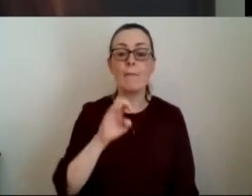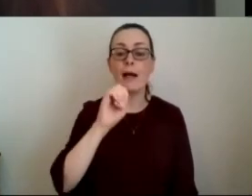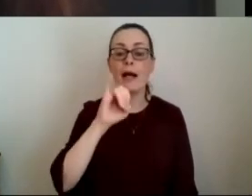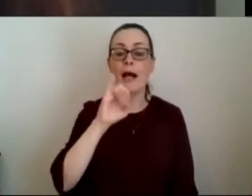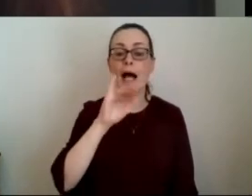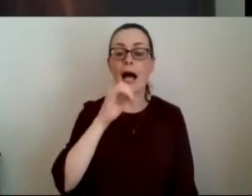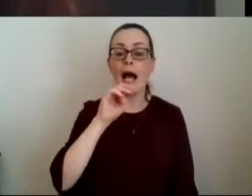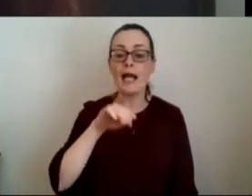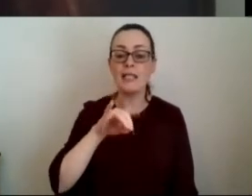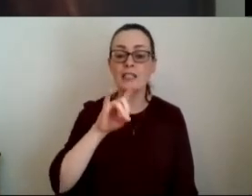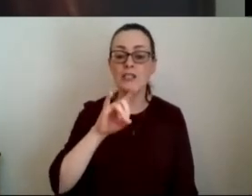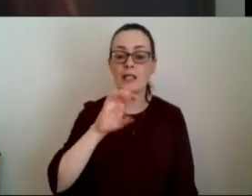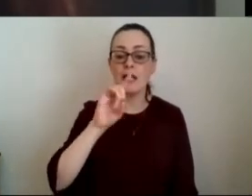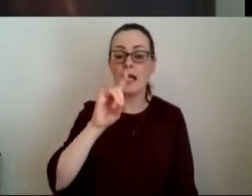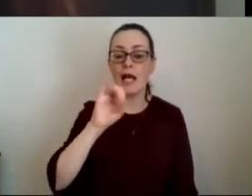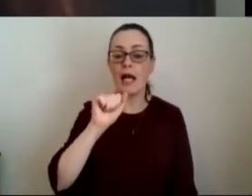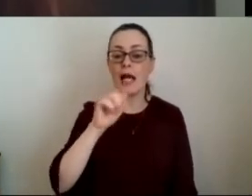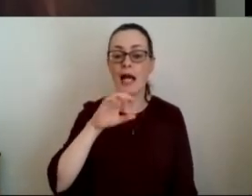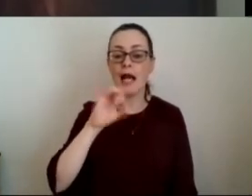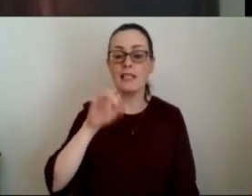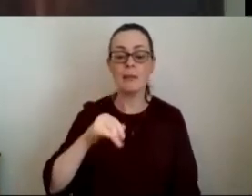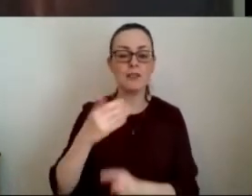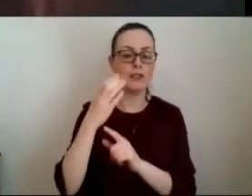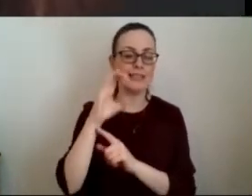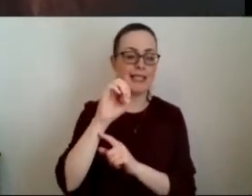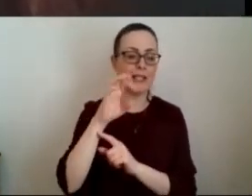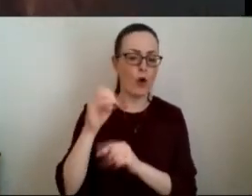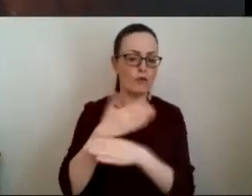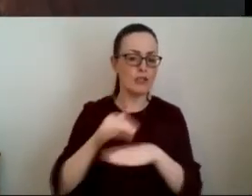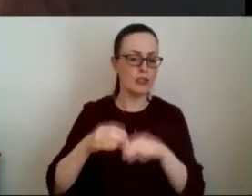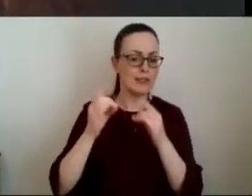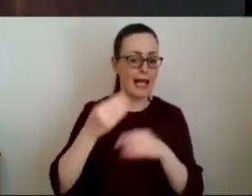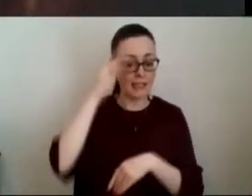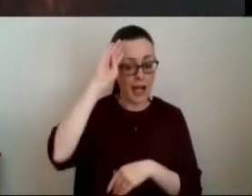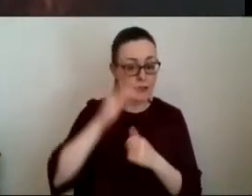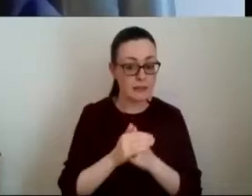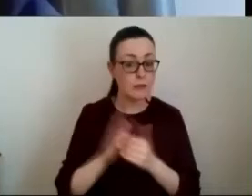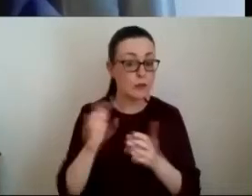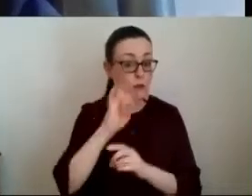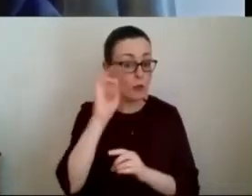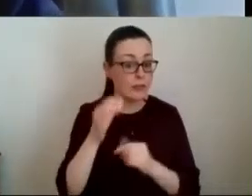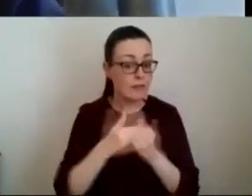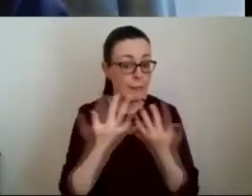who is the chief executive children's uh health ireland so uh if you can please let us know your question for the panel